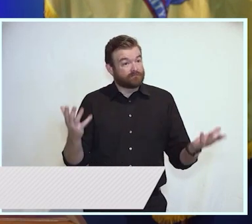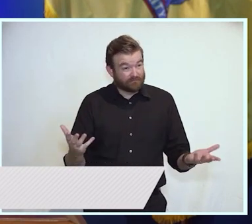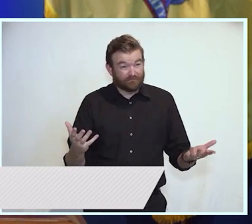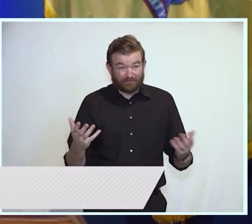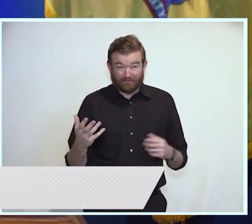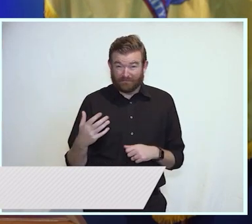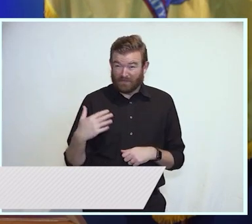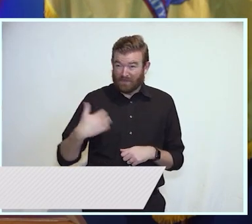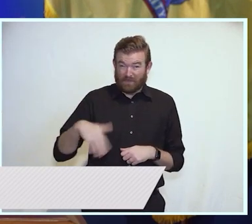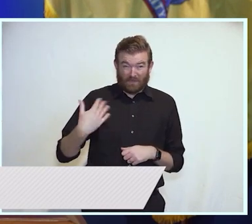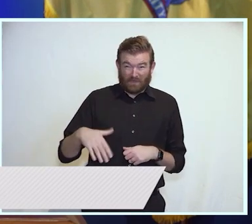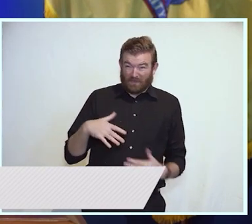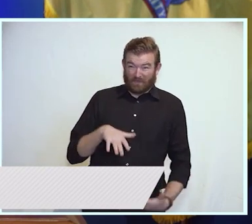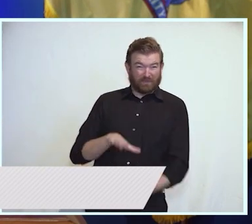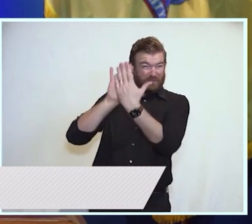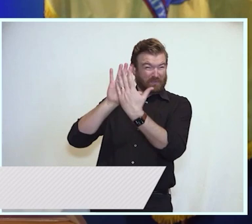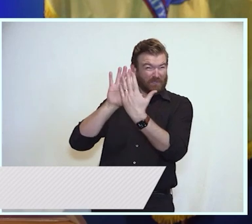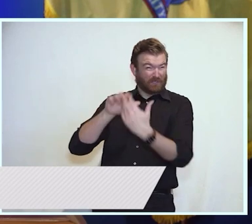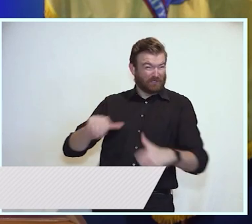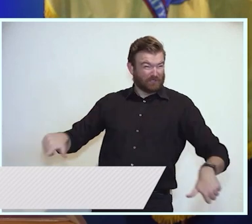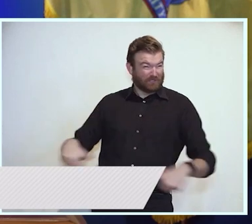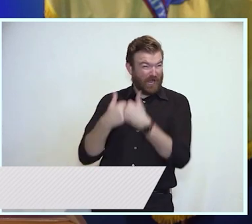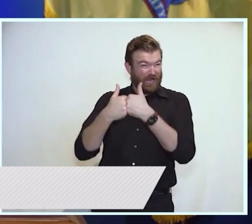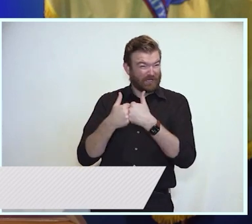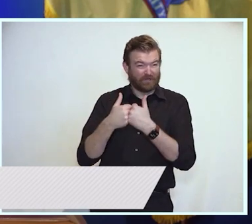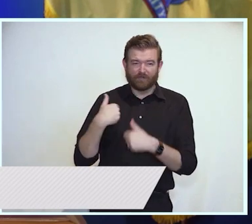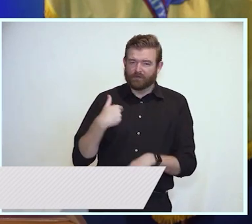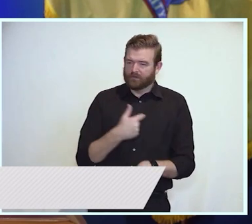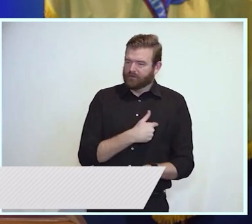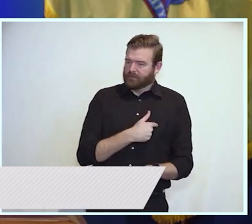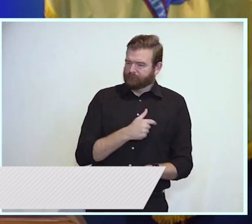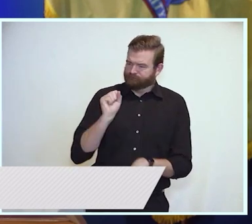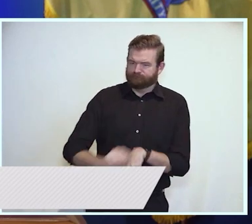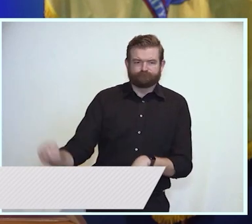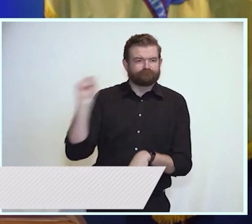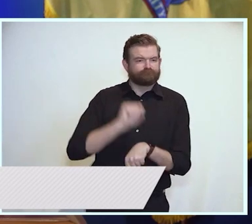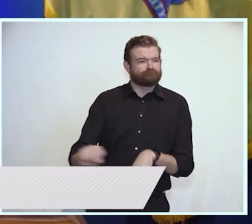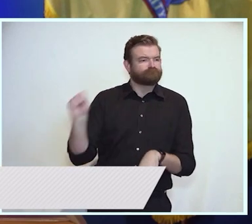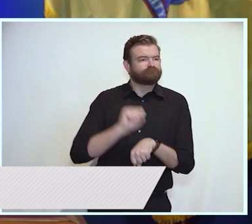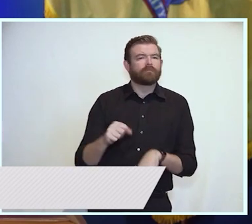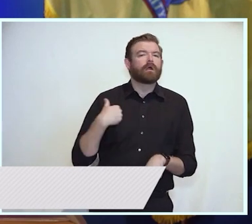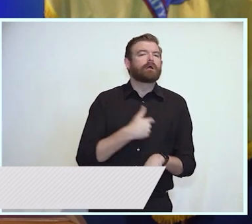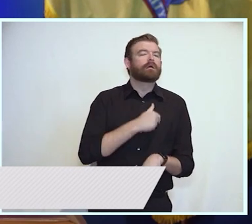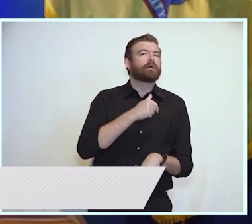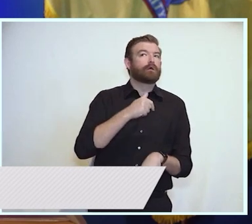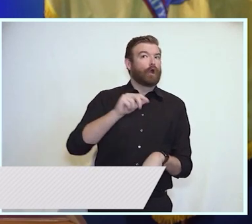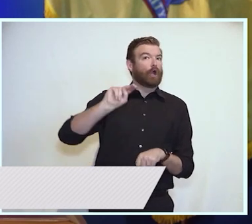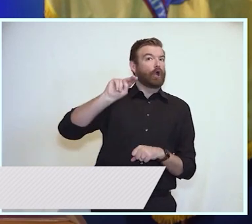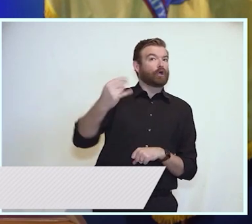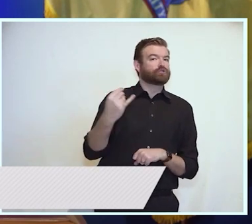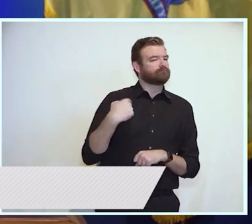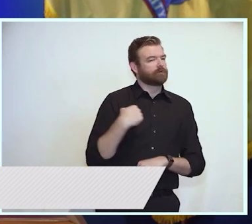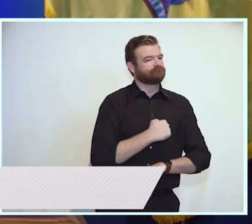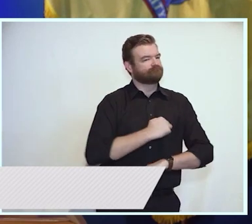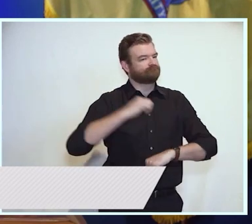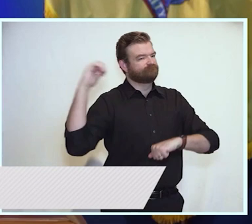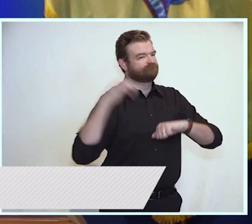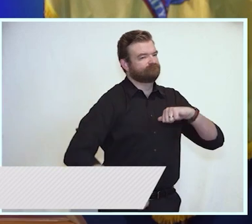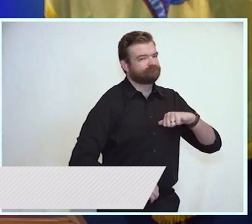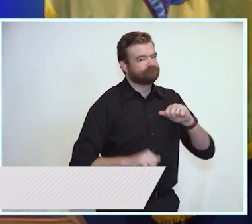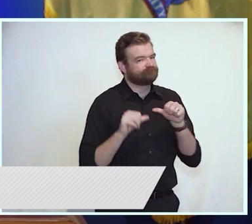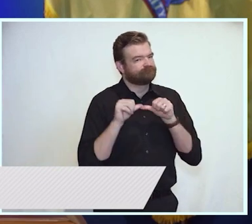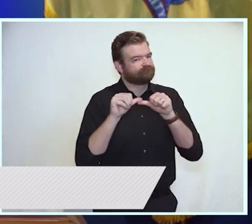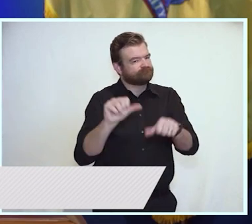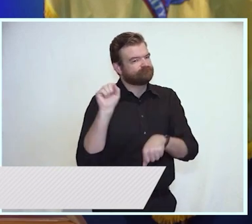staff across our entire health care system. Hard work, even in the face of great challenge, does not deter